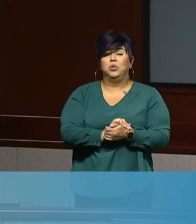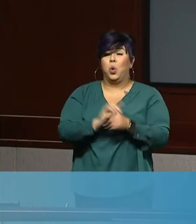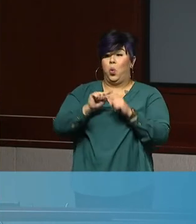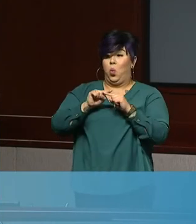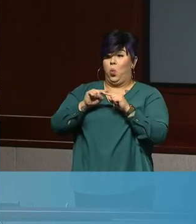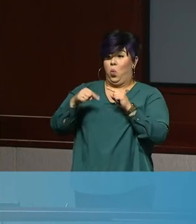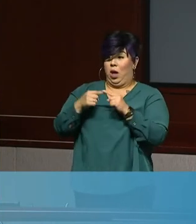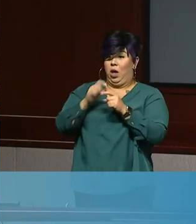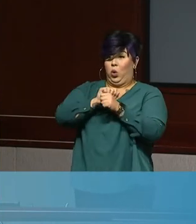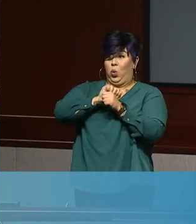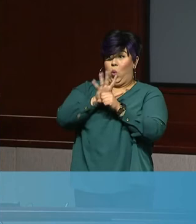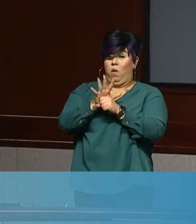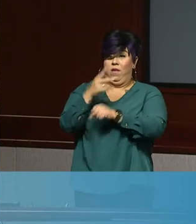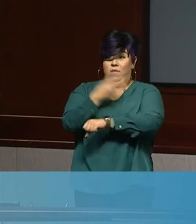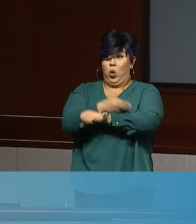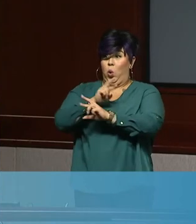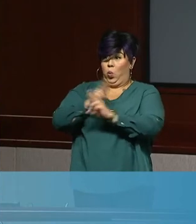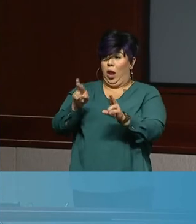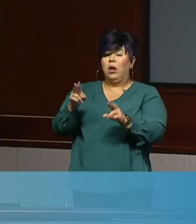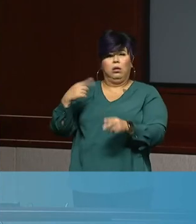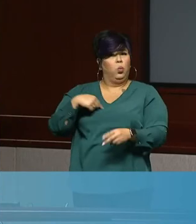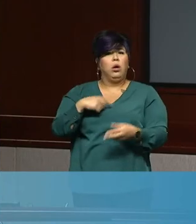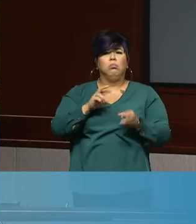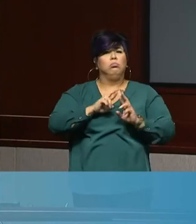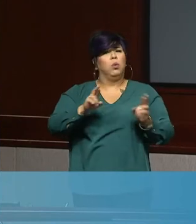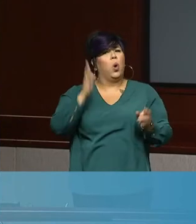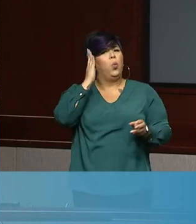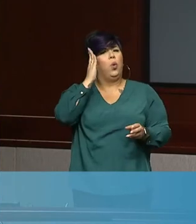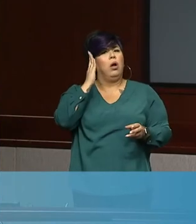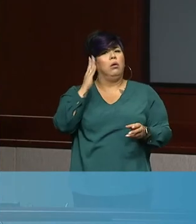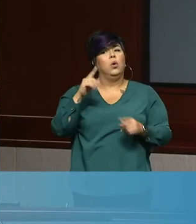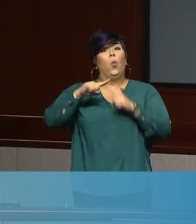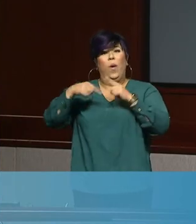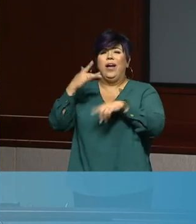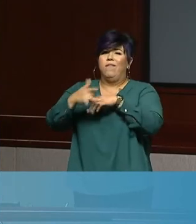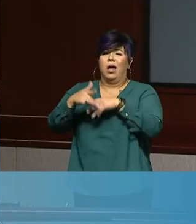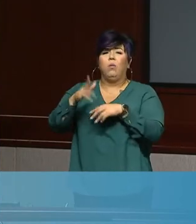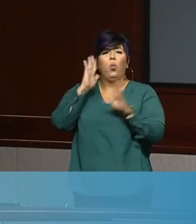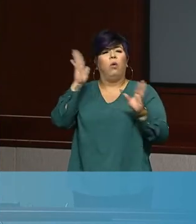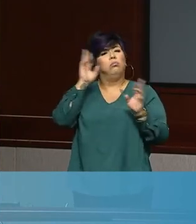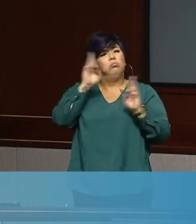move COVID-19 vaccine throughout our community. Um, as soon as it becomes available.